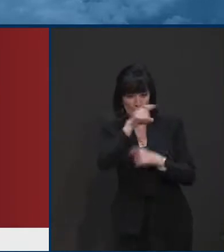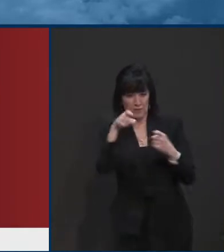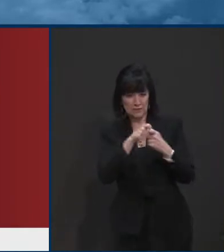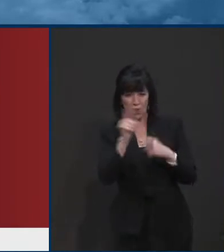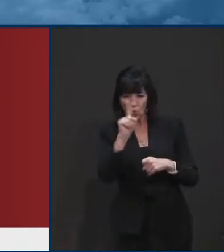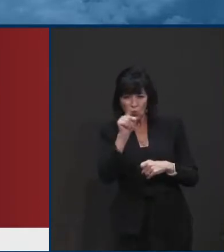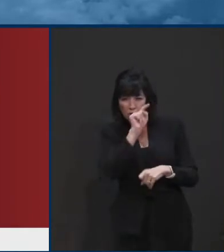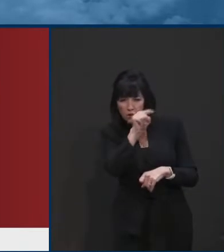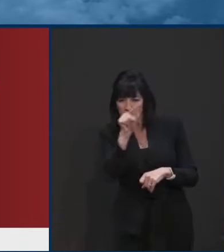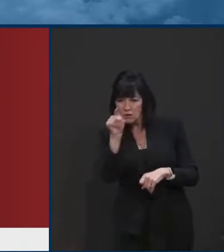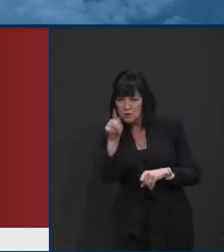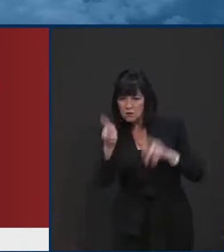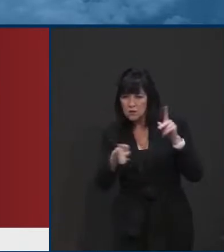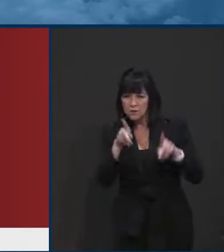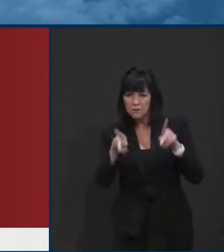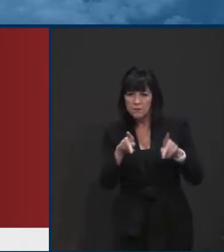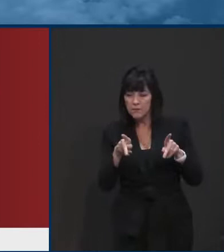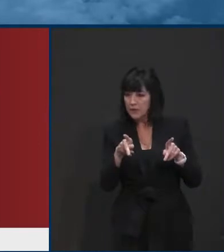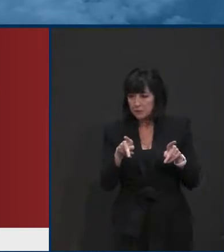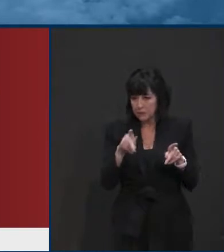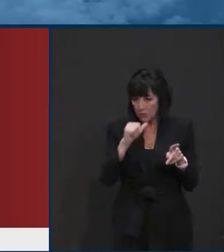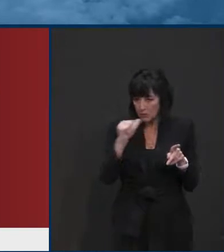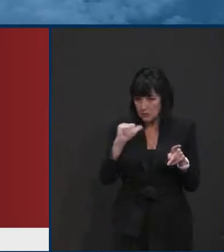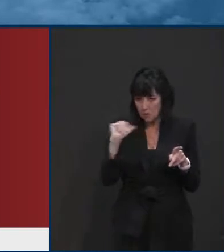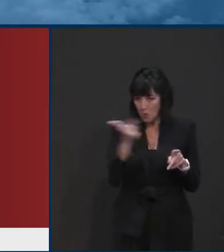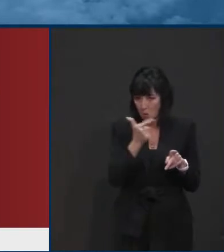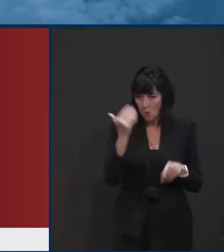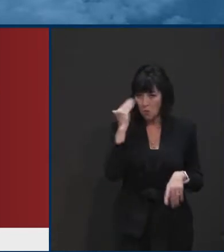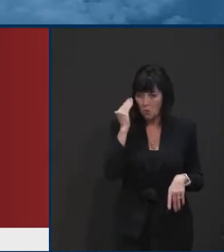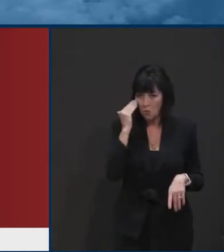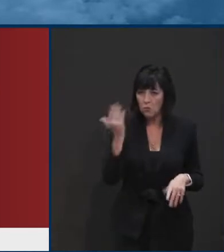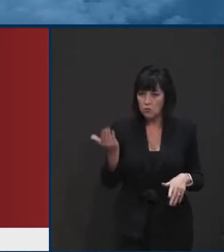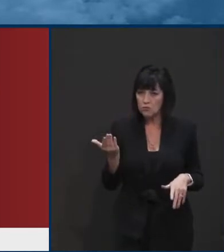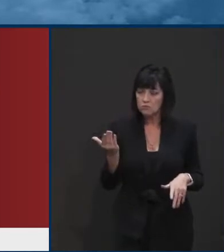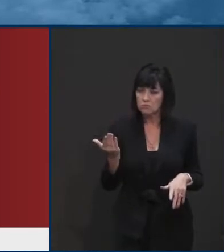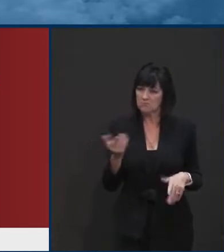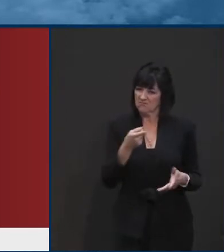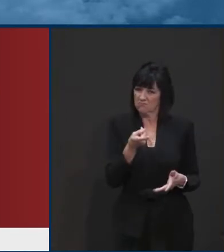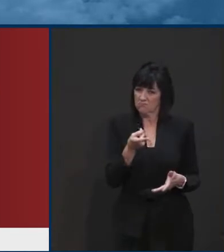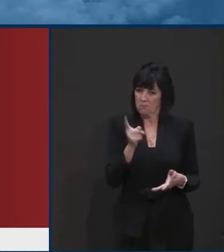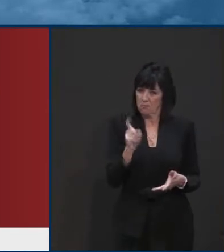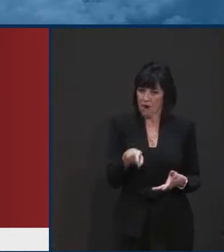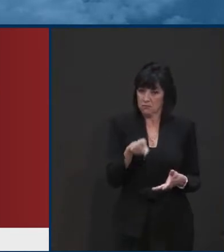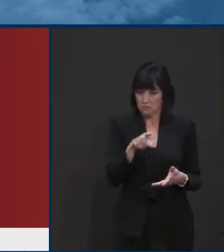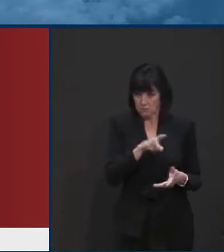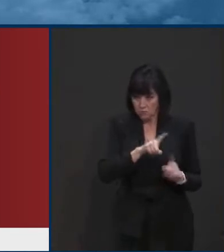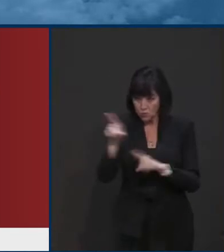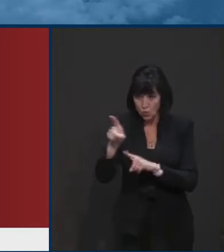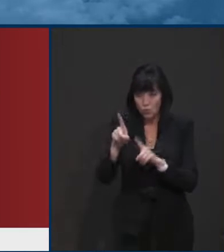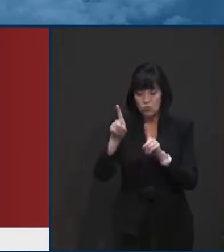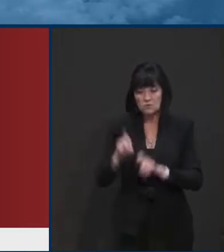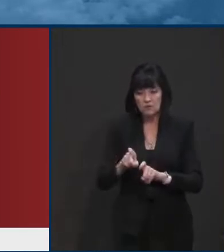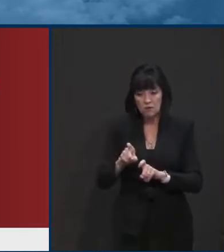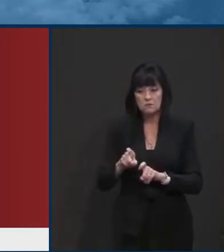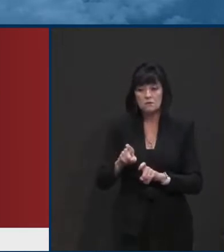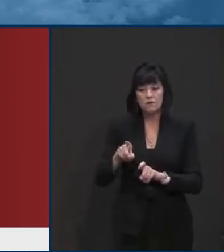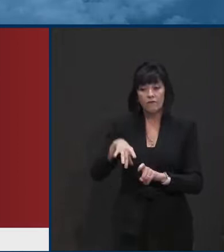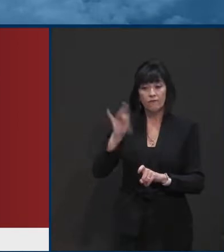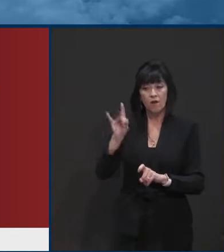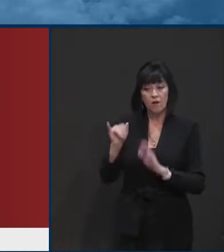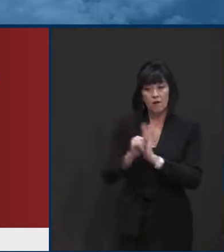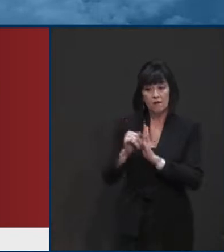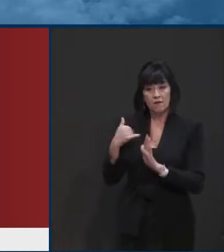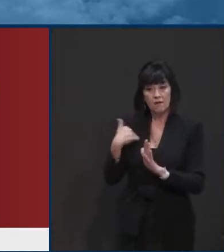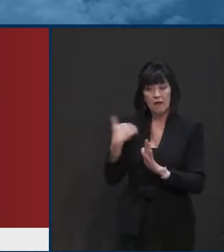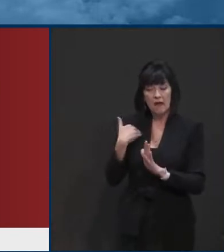asymptomatic that are shedding the virus. so the actions that we're taking today are ones that I'd rather we not have